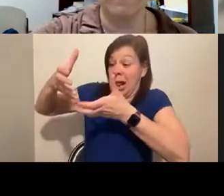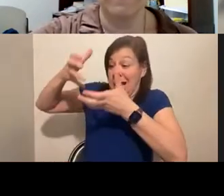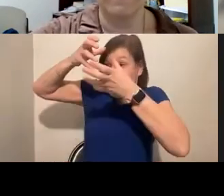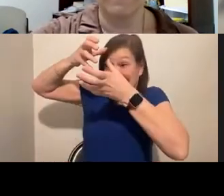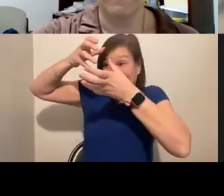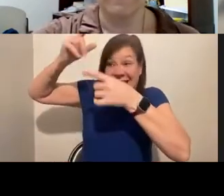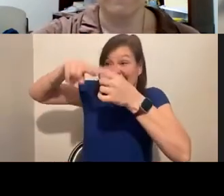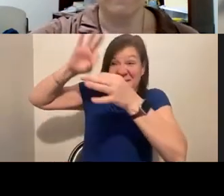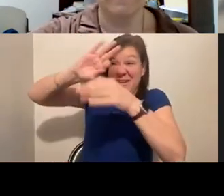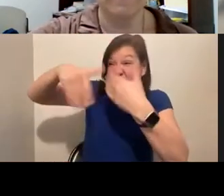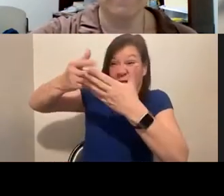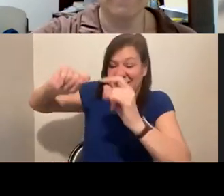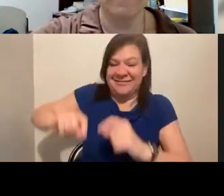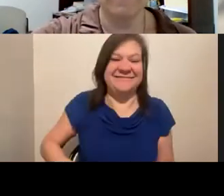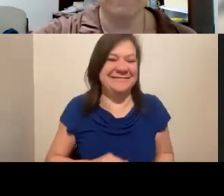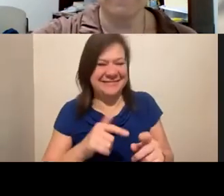Yes, Annie.